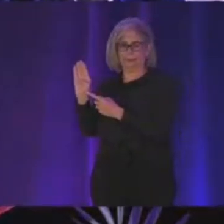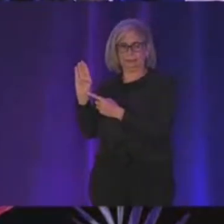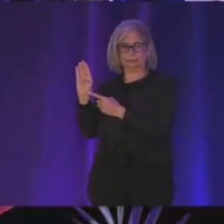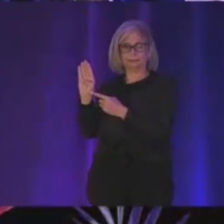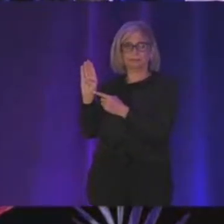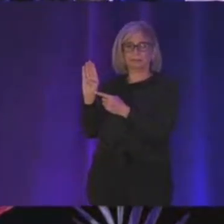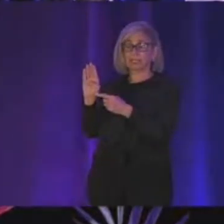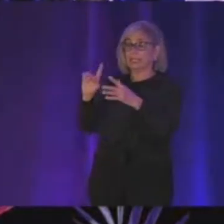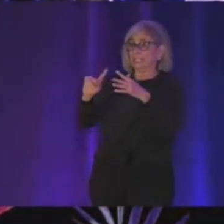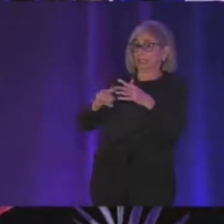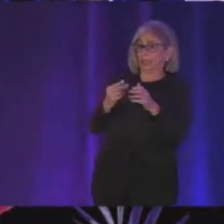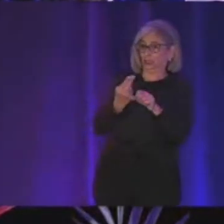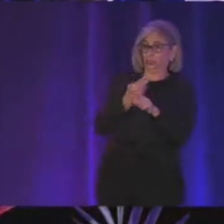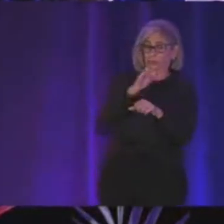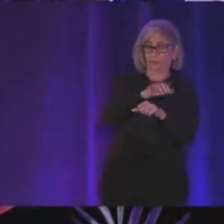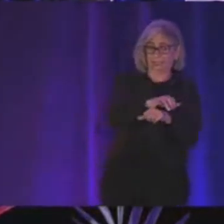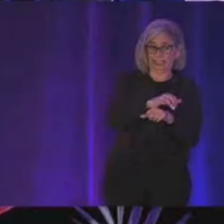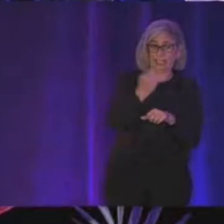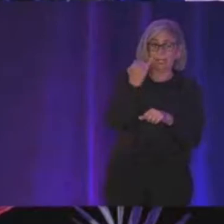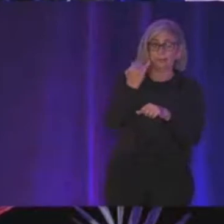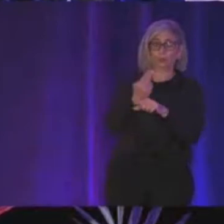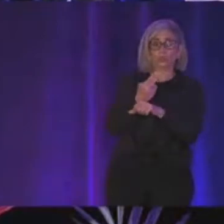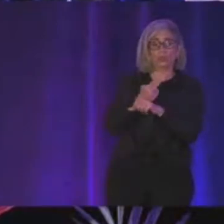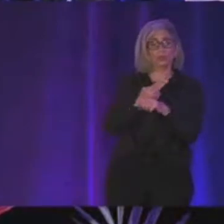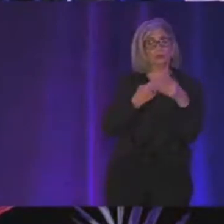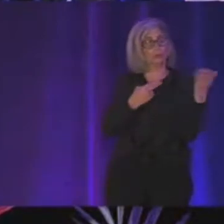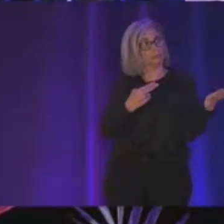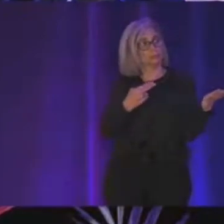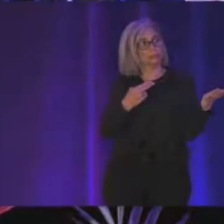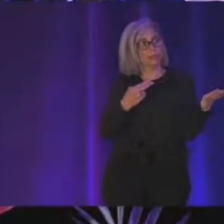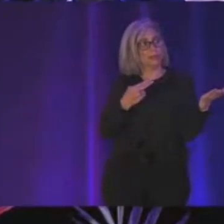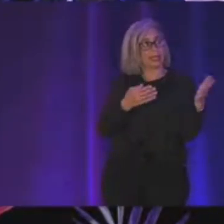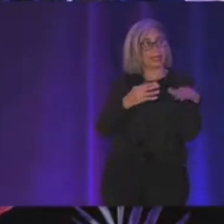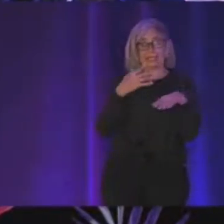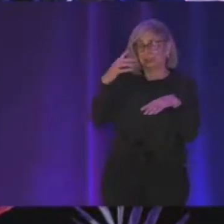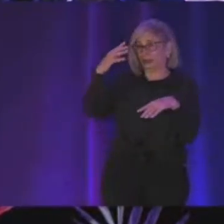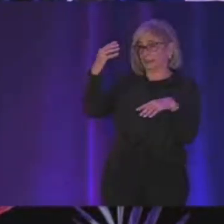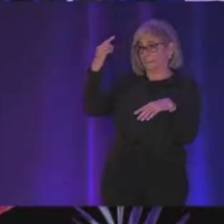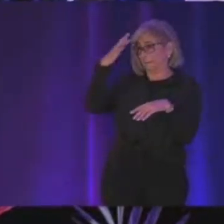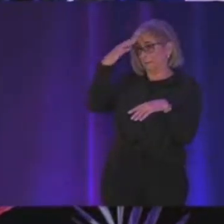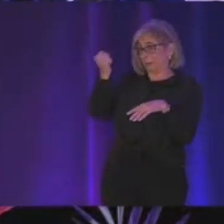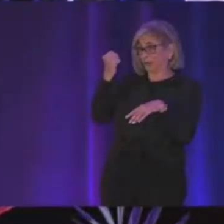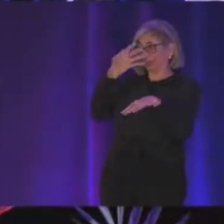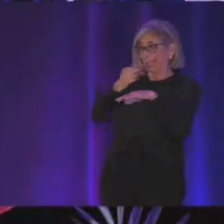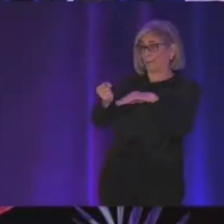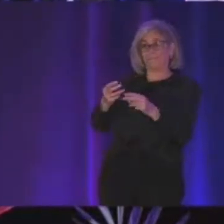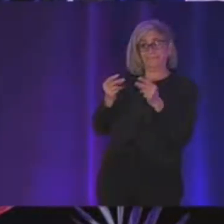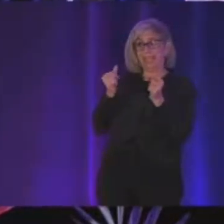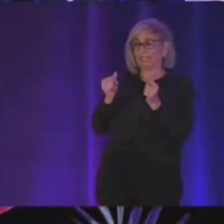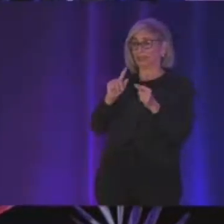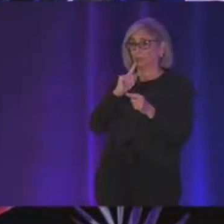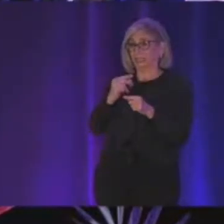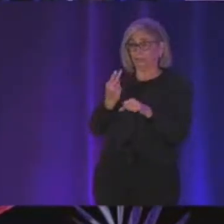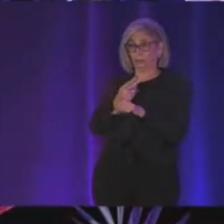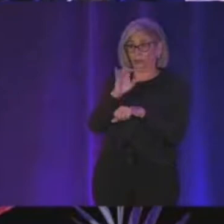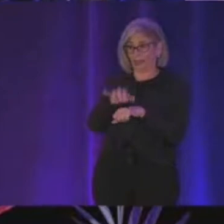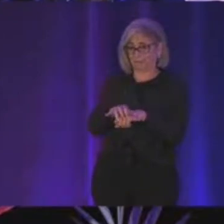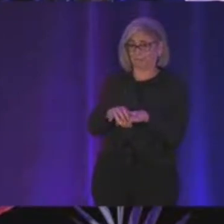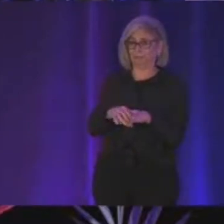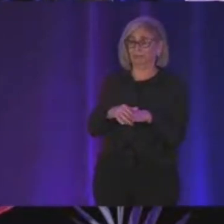going with this like if we use the API as talked about like you're going to run out of memory like very very very quickly so